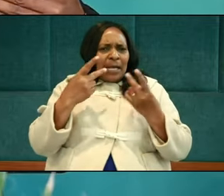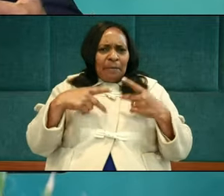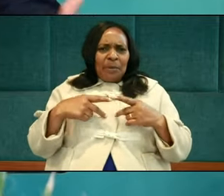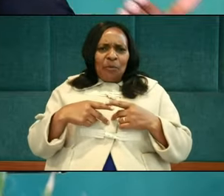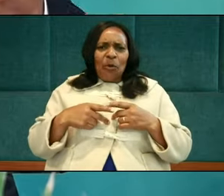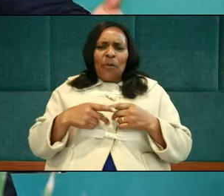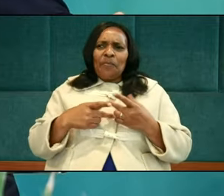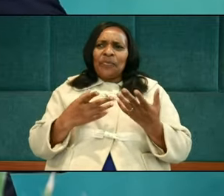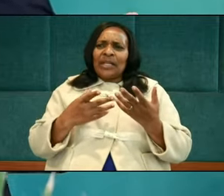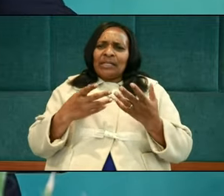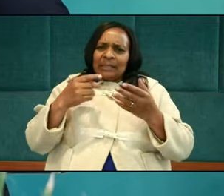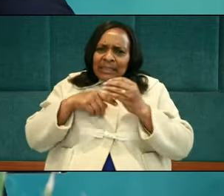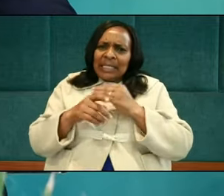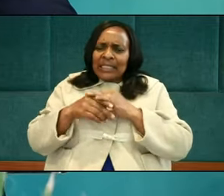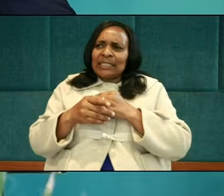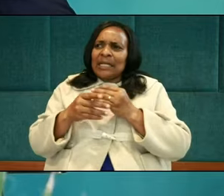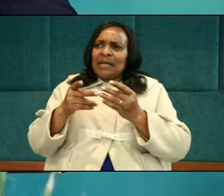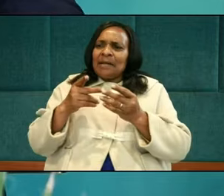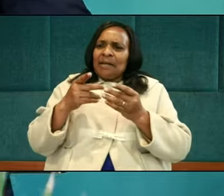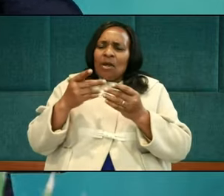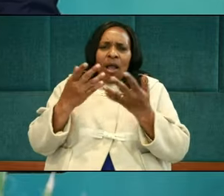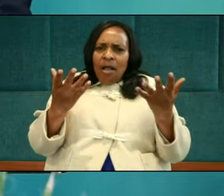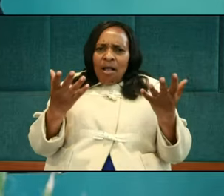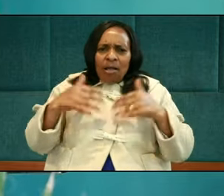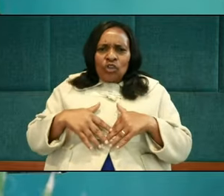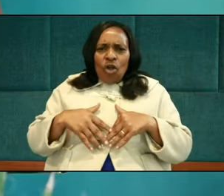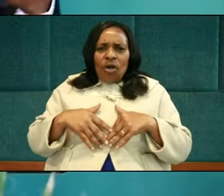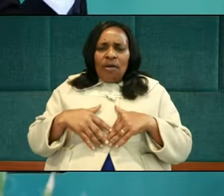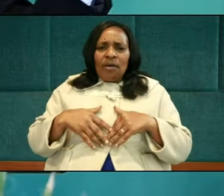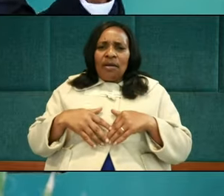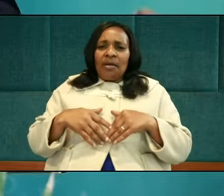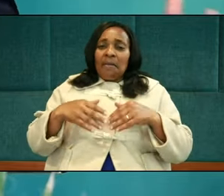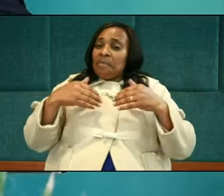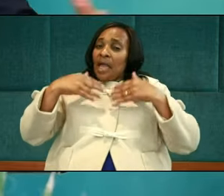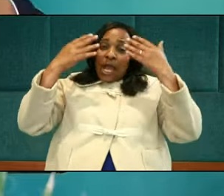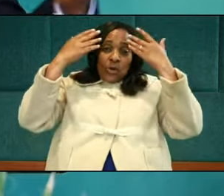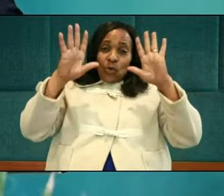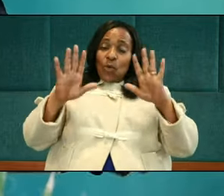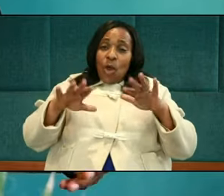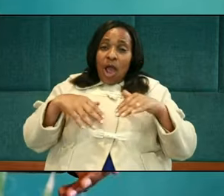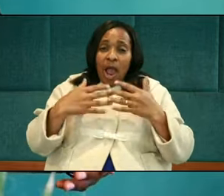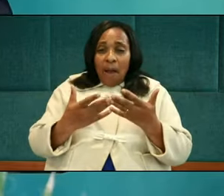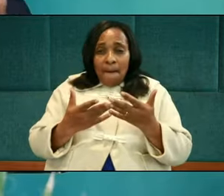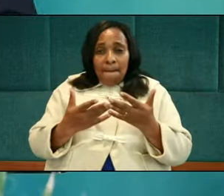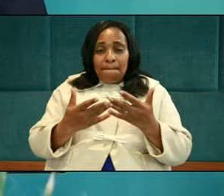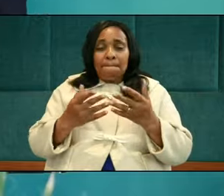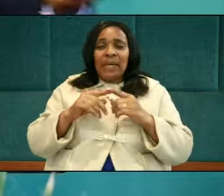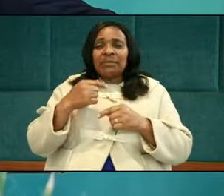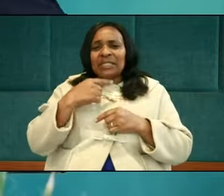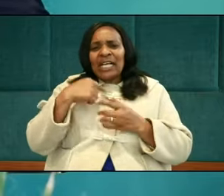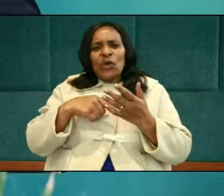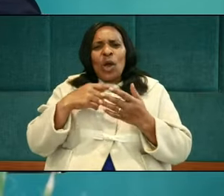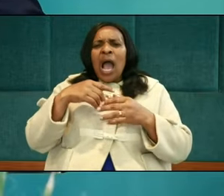you know, being sneaked in by the guy. So, I don't know whether that was holy anger or whatever that got in me. said, Boy,